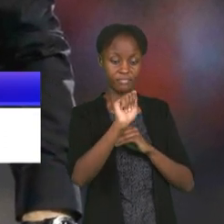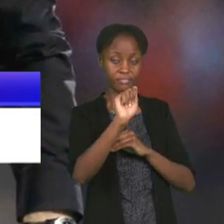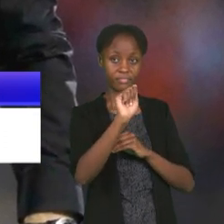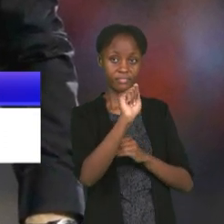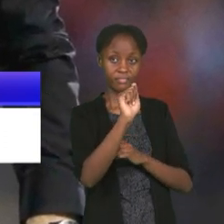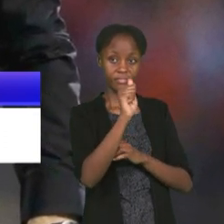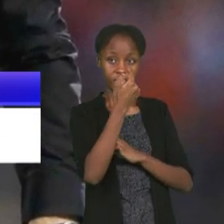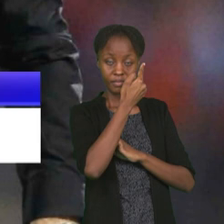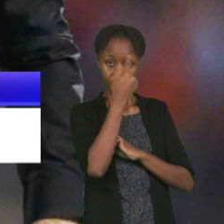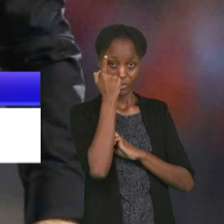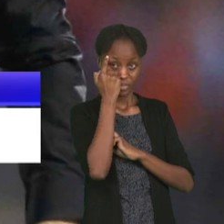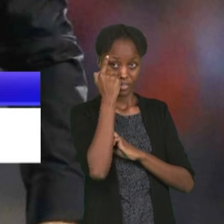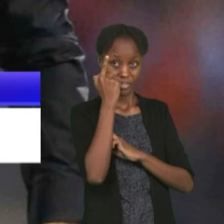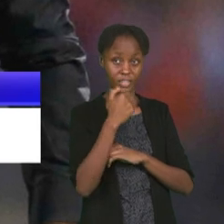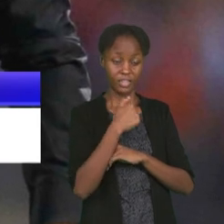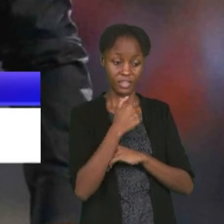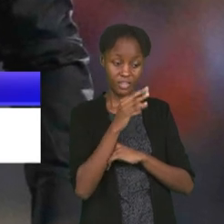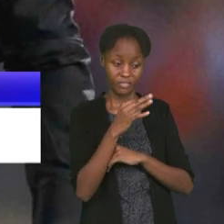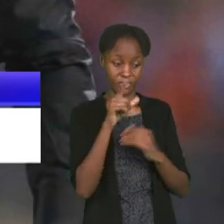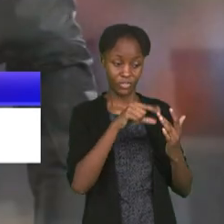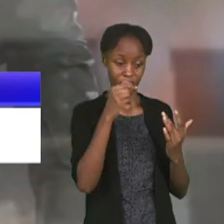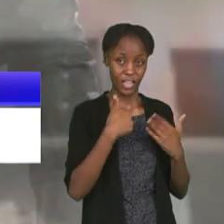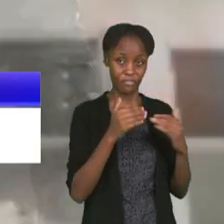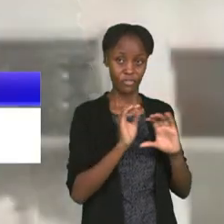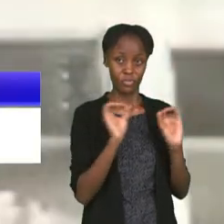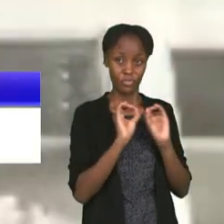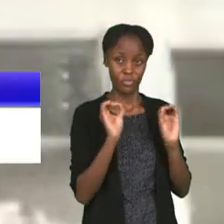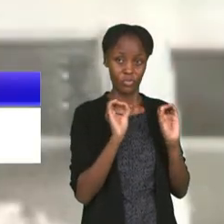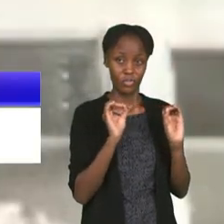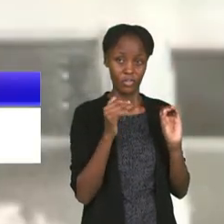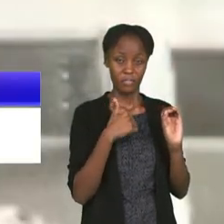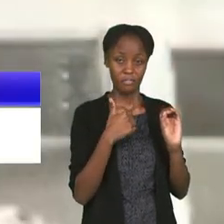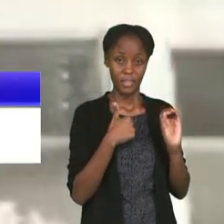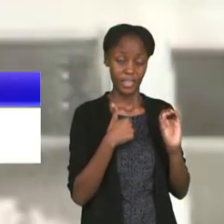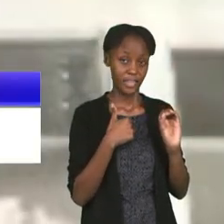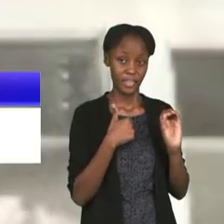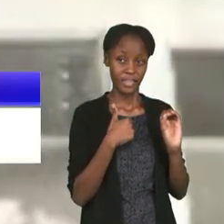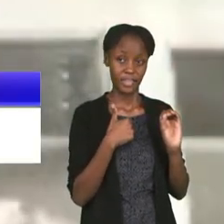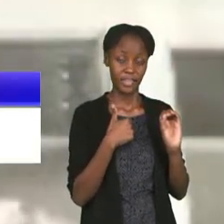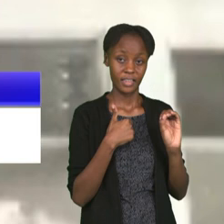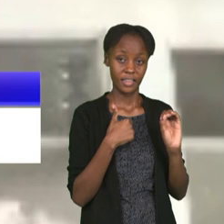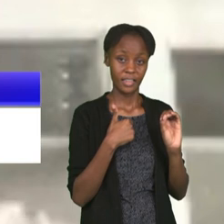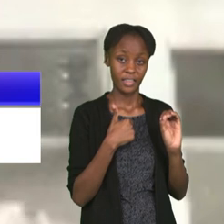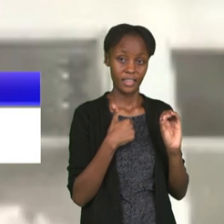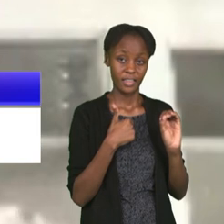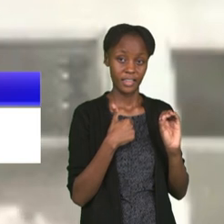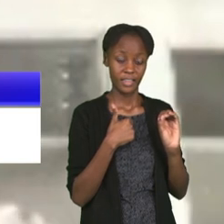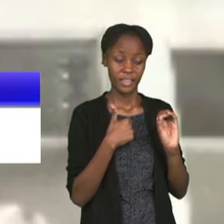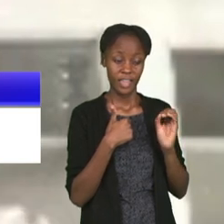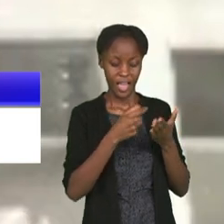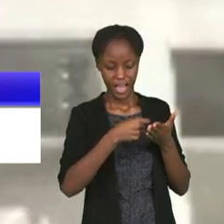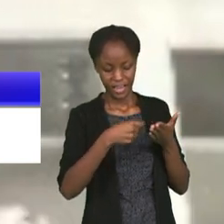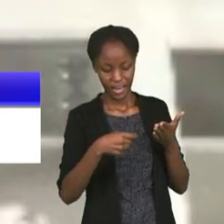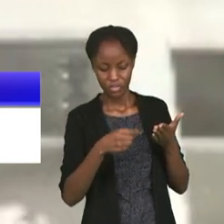Because if I have no choice, I let sometimes for FKF to